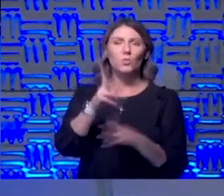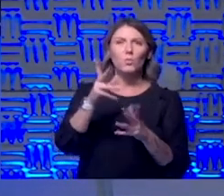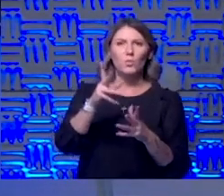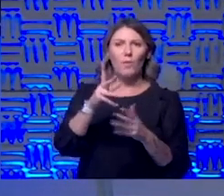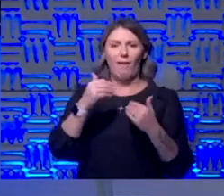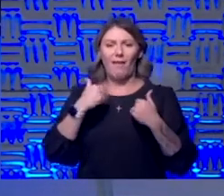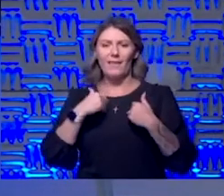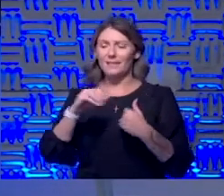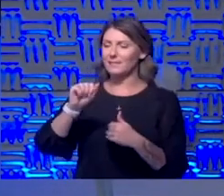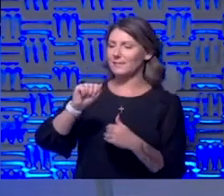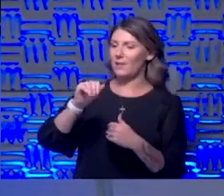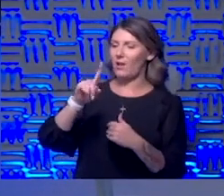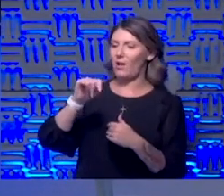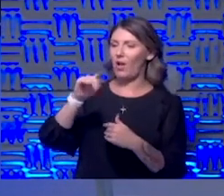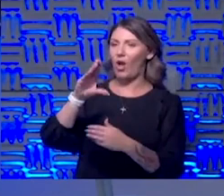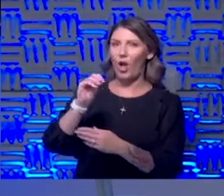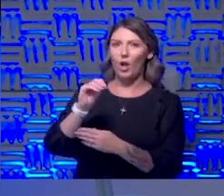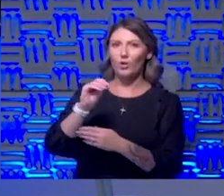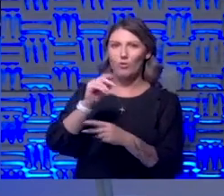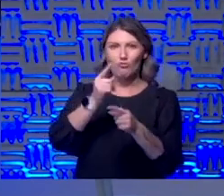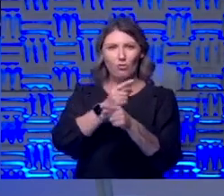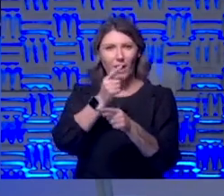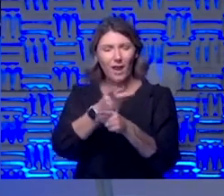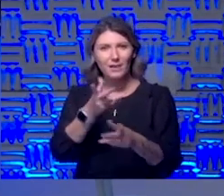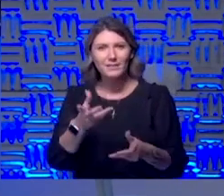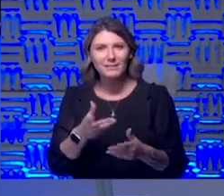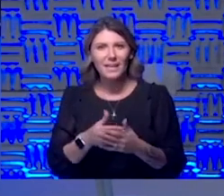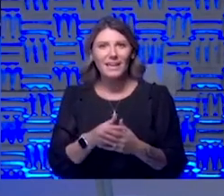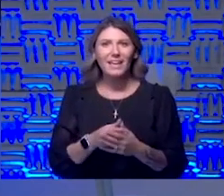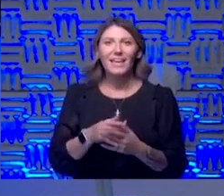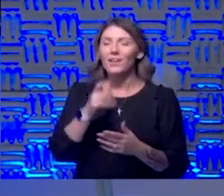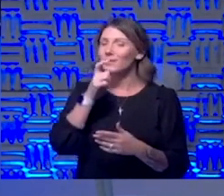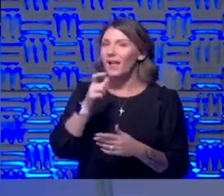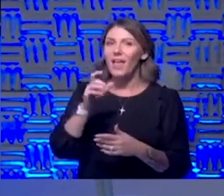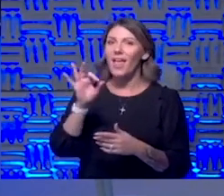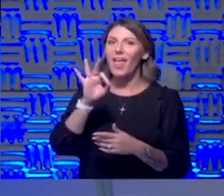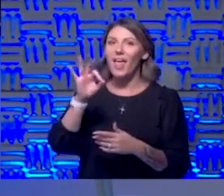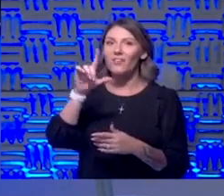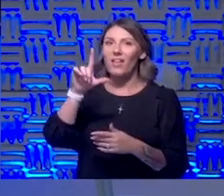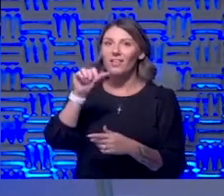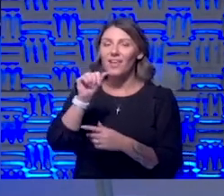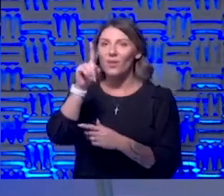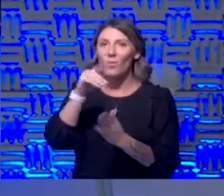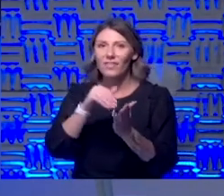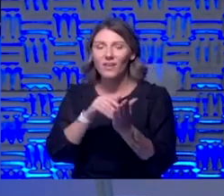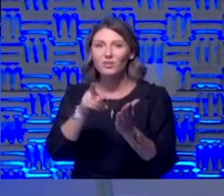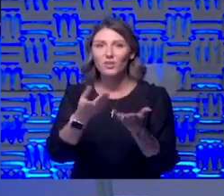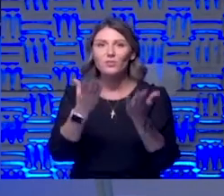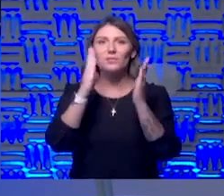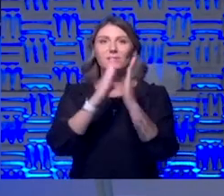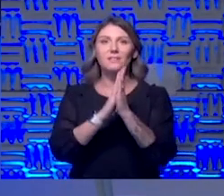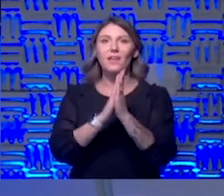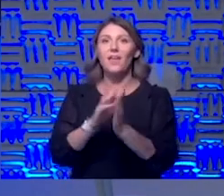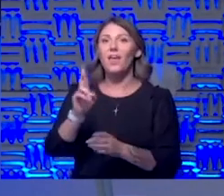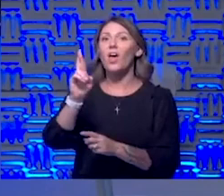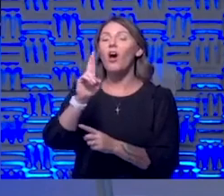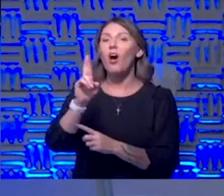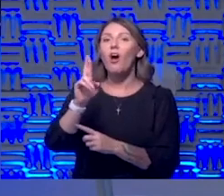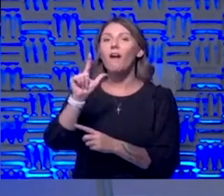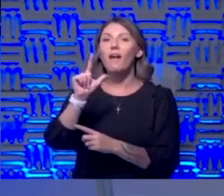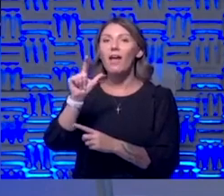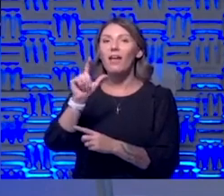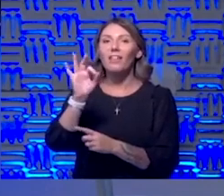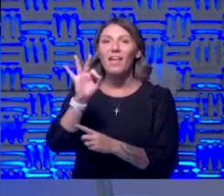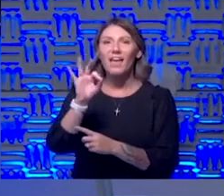she wants to know if this makes a difference it wasn't fla 1000 she was asking about rlf